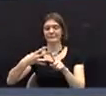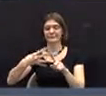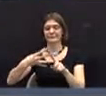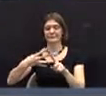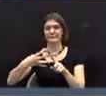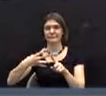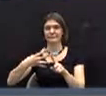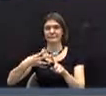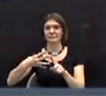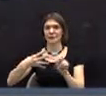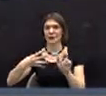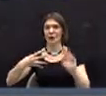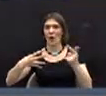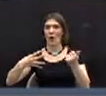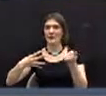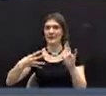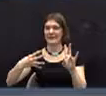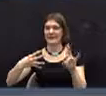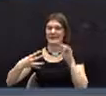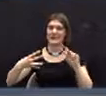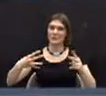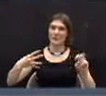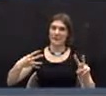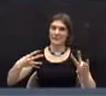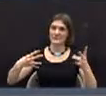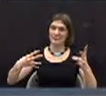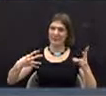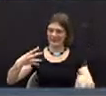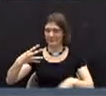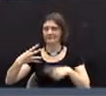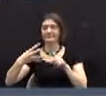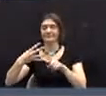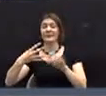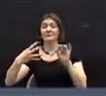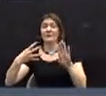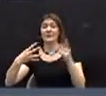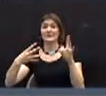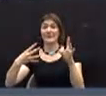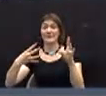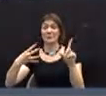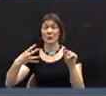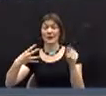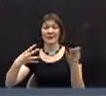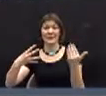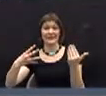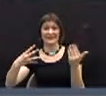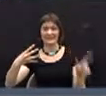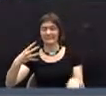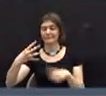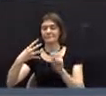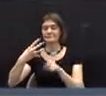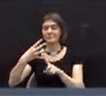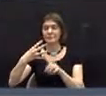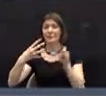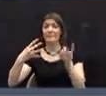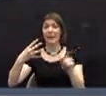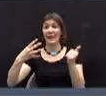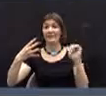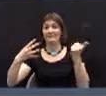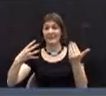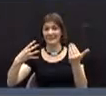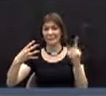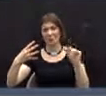and August 17, 2014, and February 17, 2015, and May